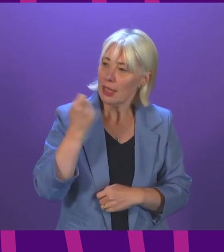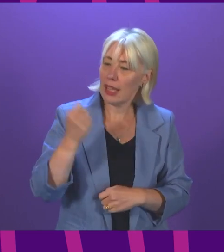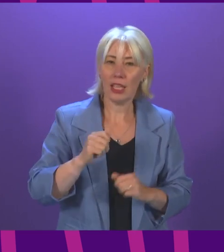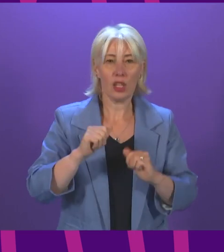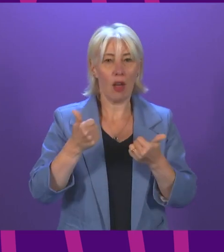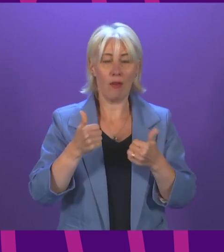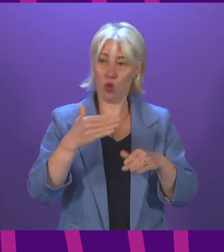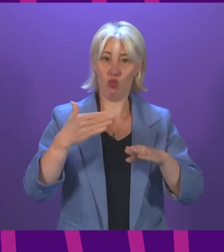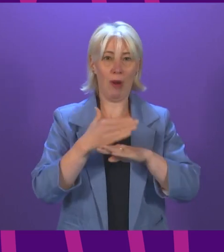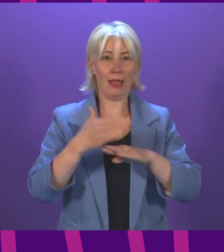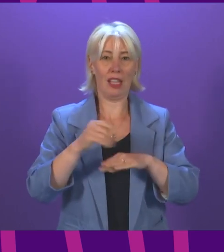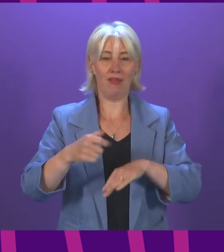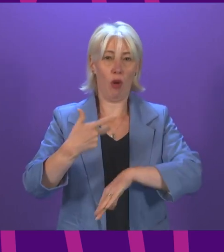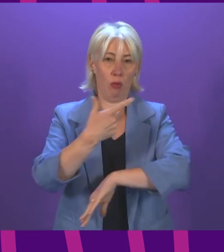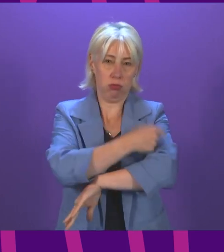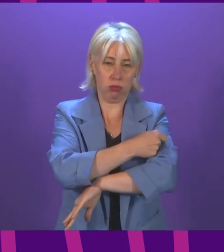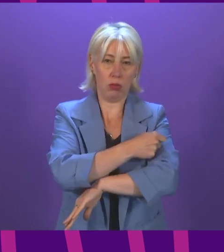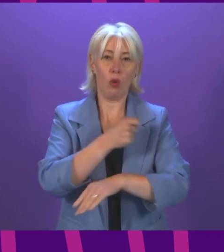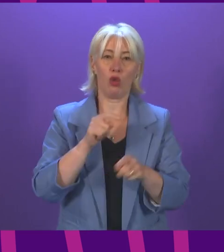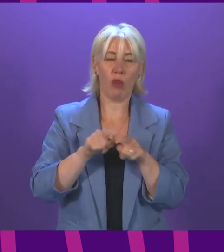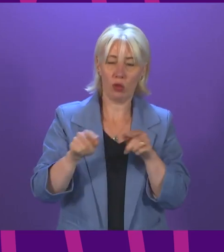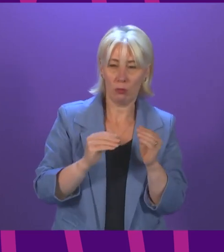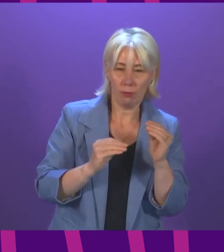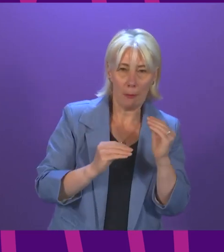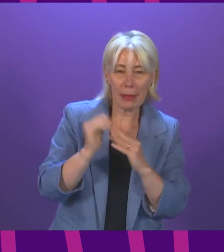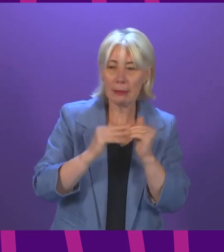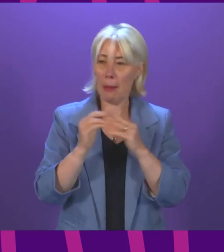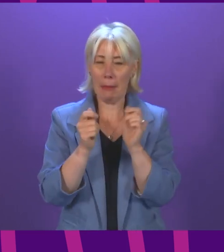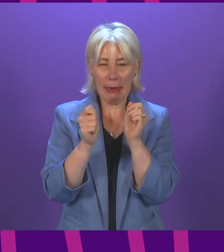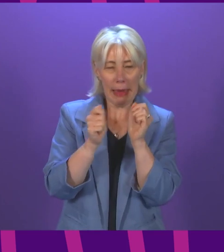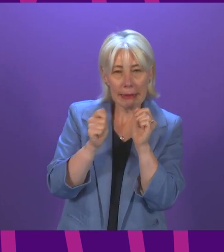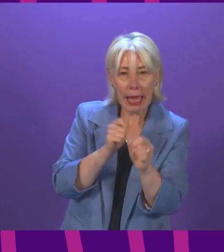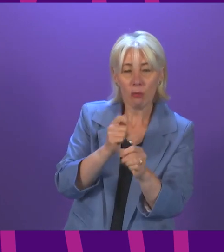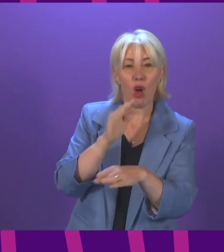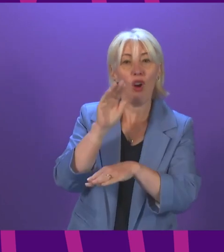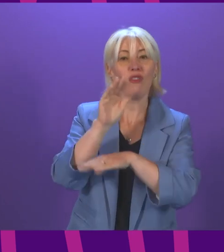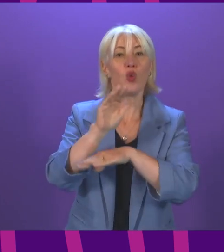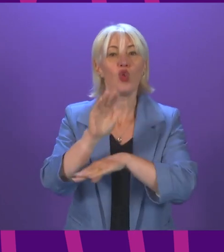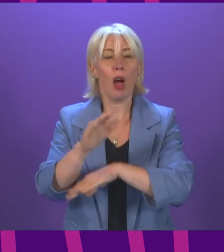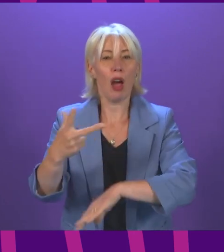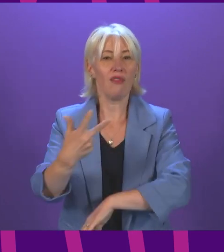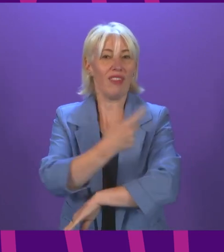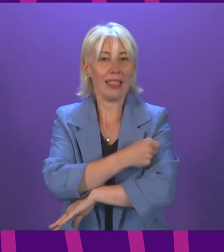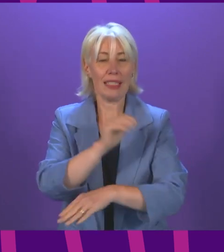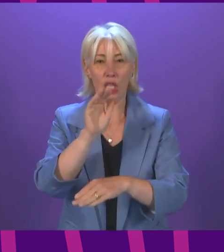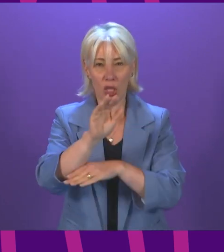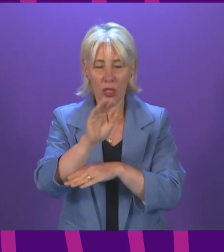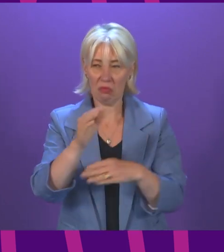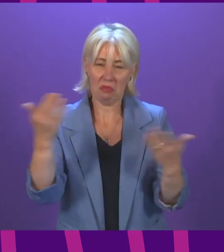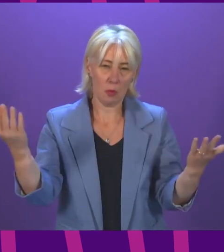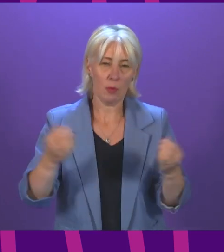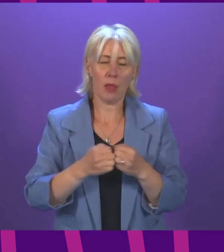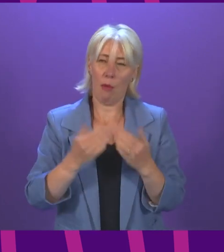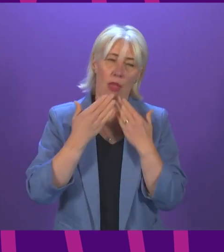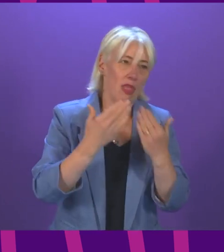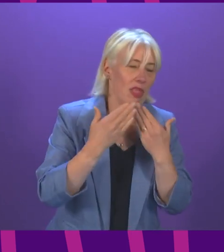COVID programme, we will continue to improve, build and adapt the vital resources to deliver future vaccination programmes. Let me thank all of those who have been involved in